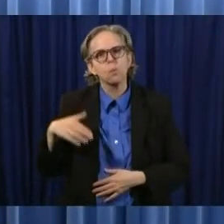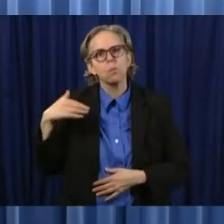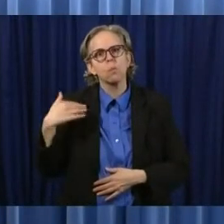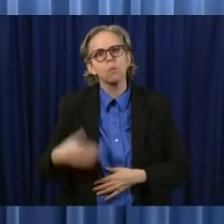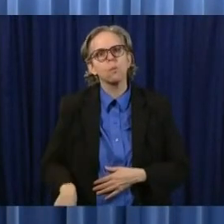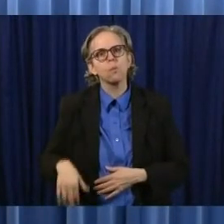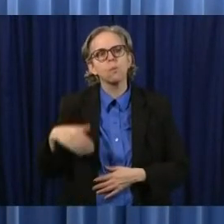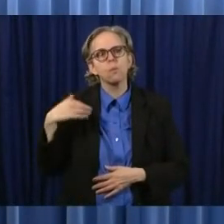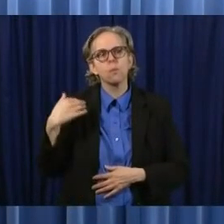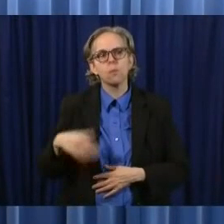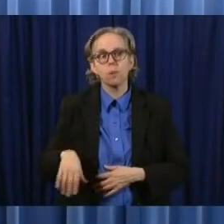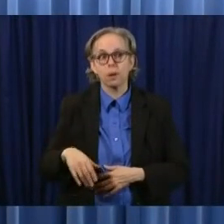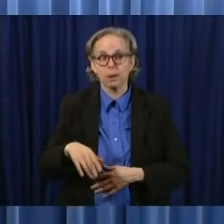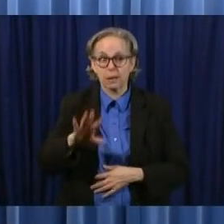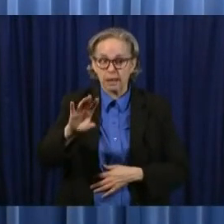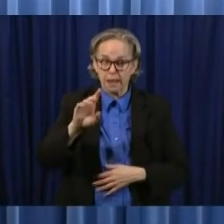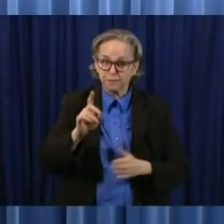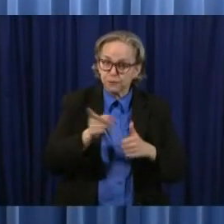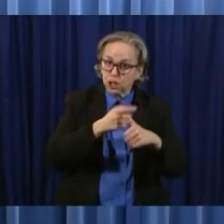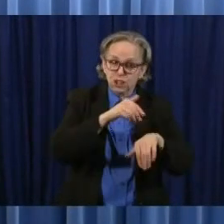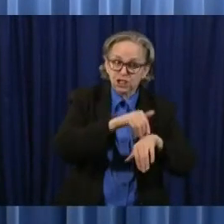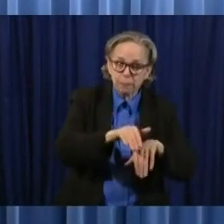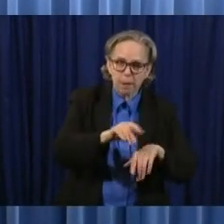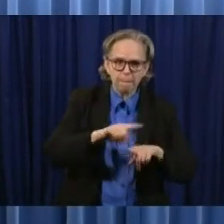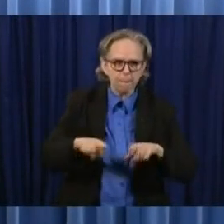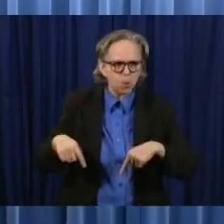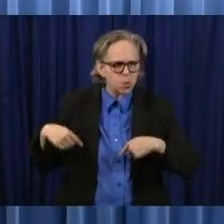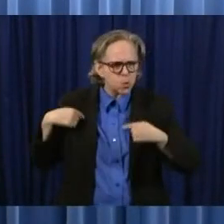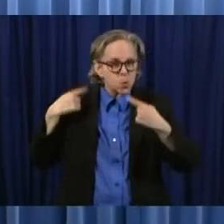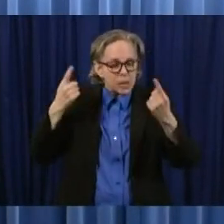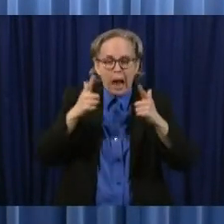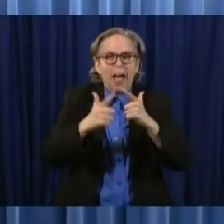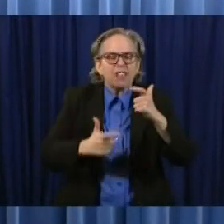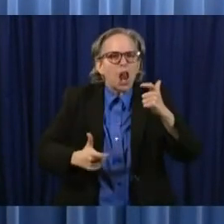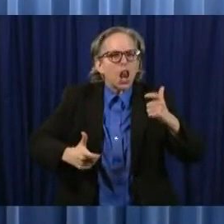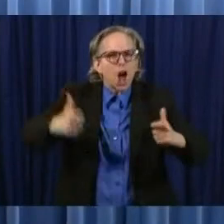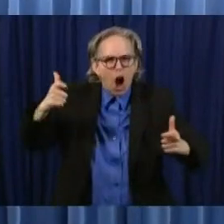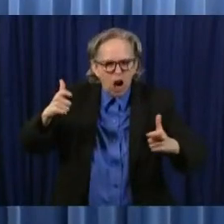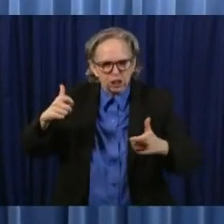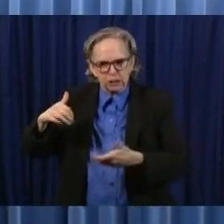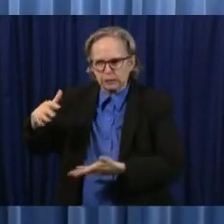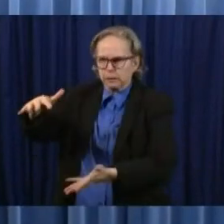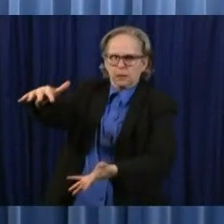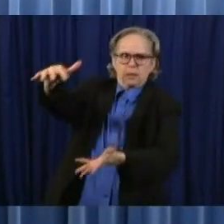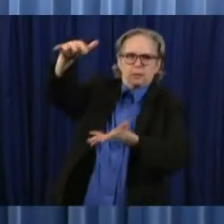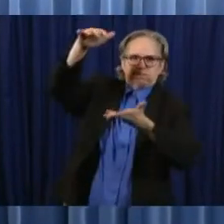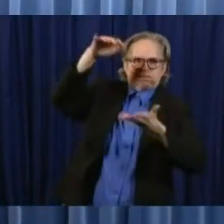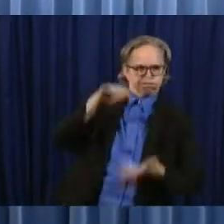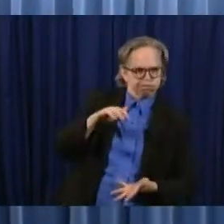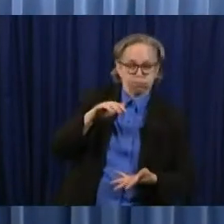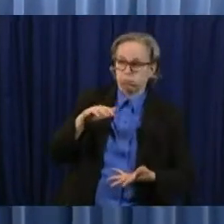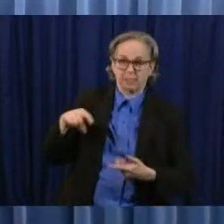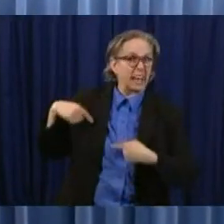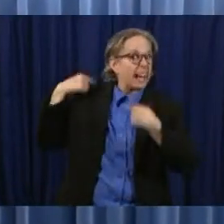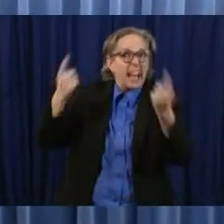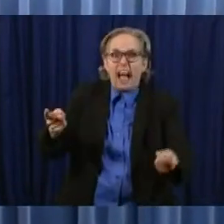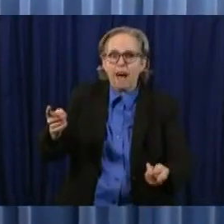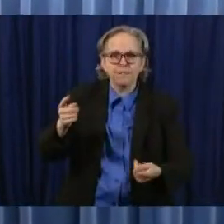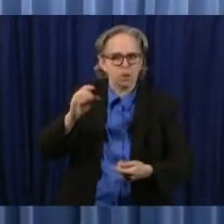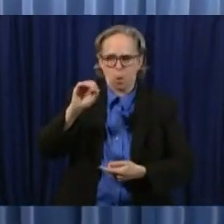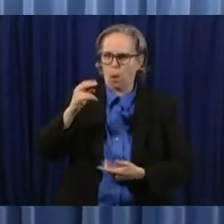largest one-time distribution of PPP we think in the history of Ohio the PPE